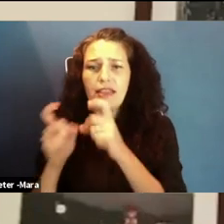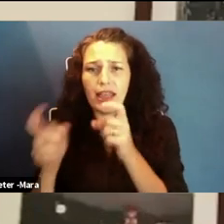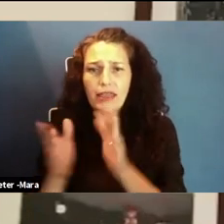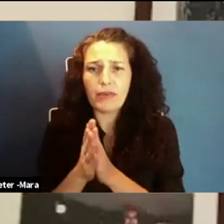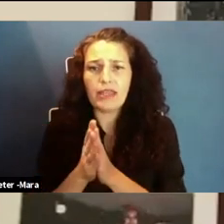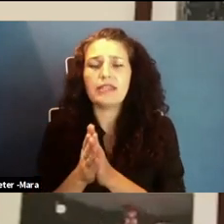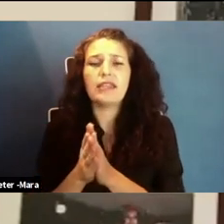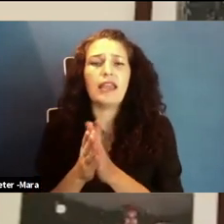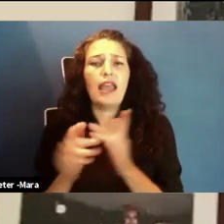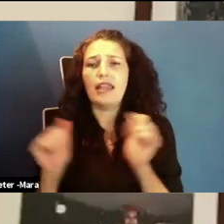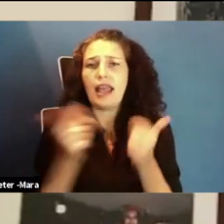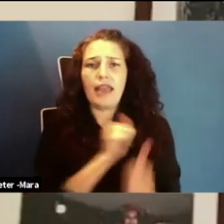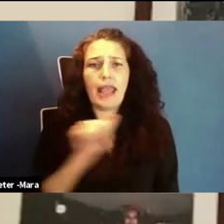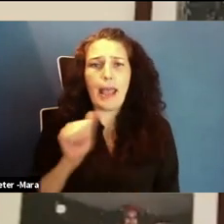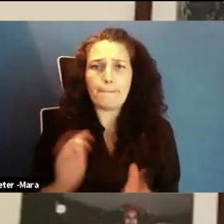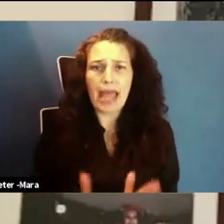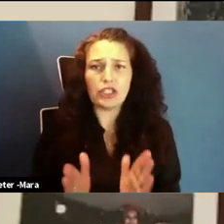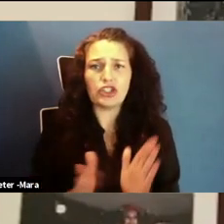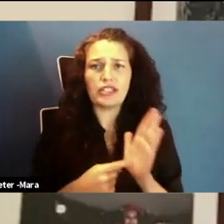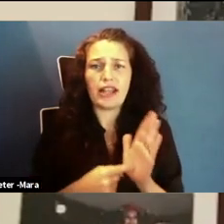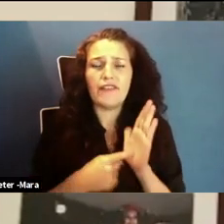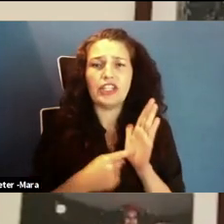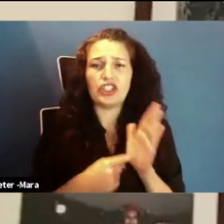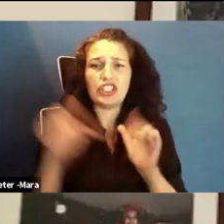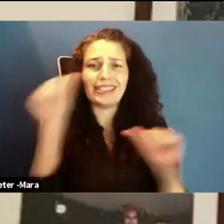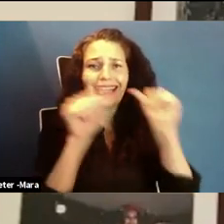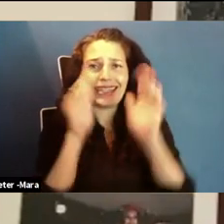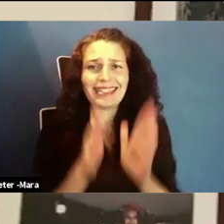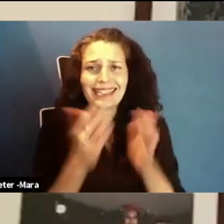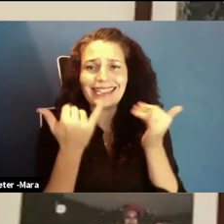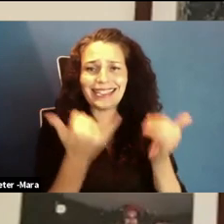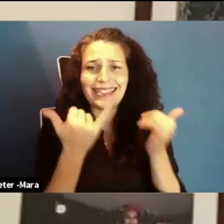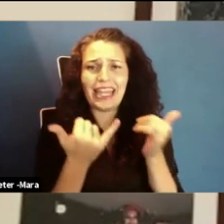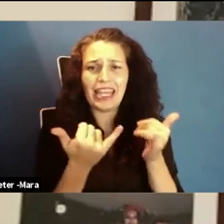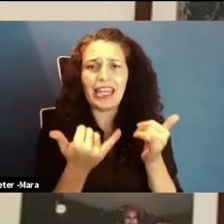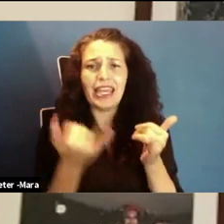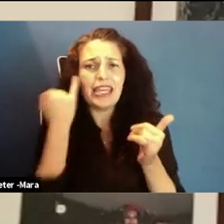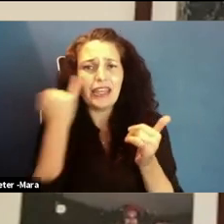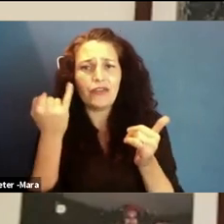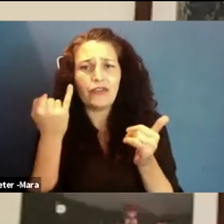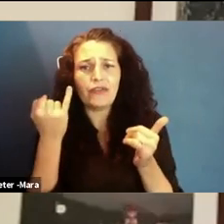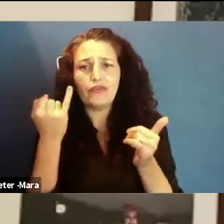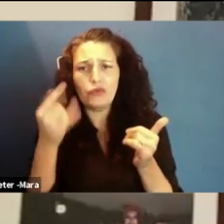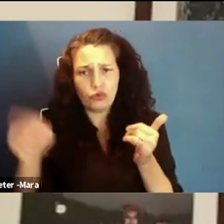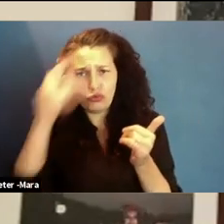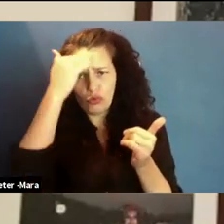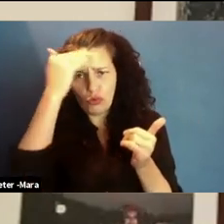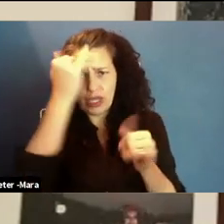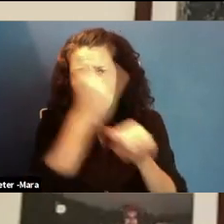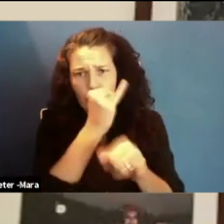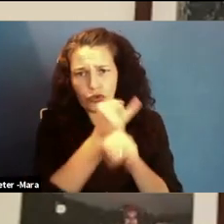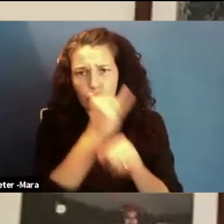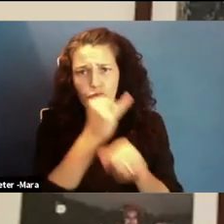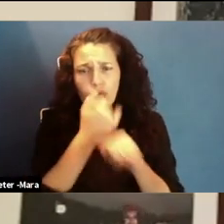scientists today. Also, some of you know the Institute. We are executive